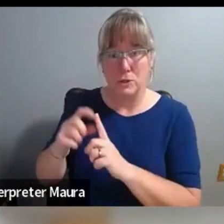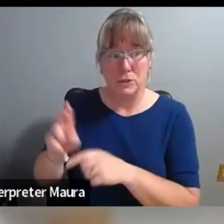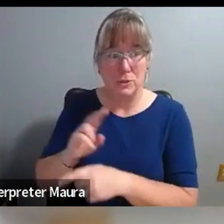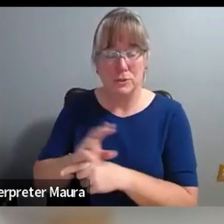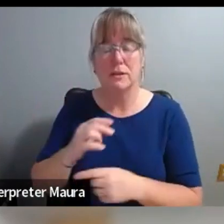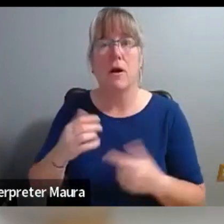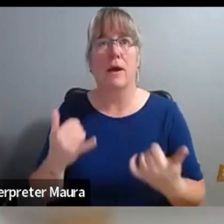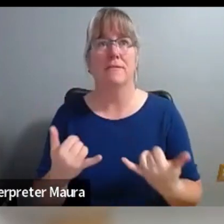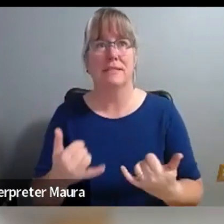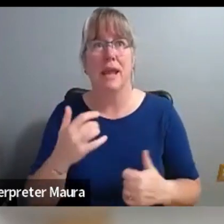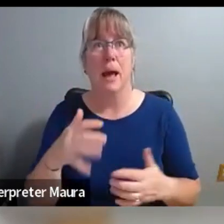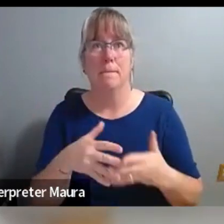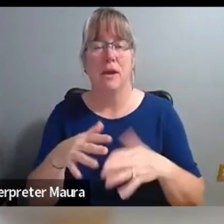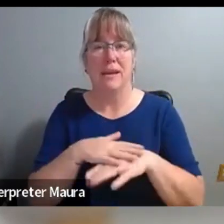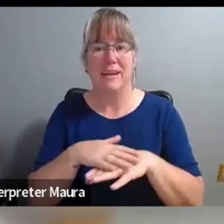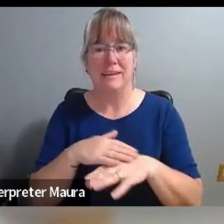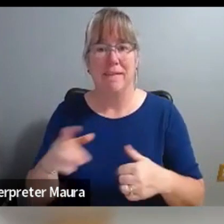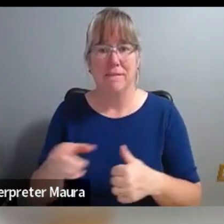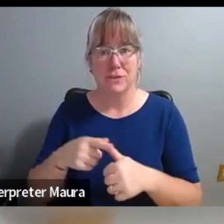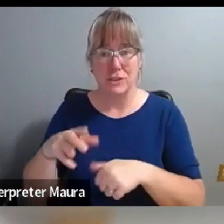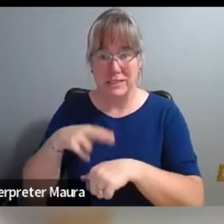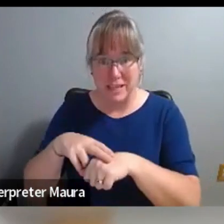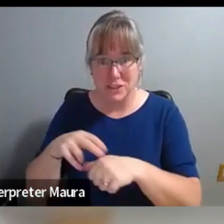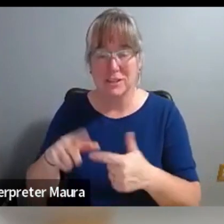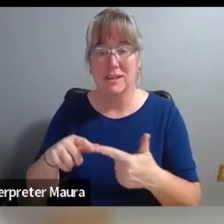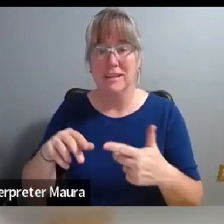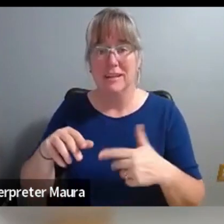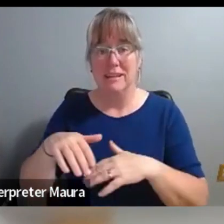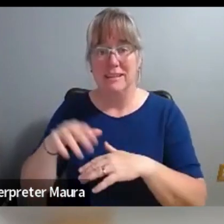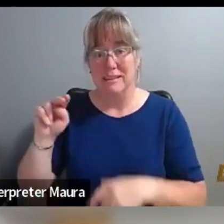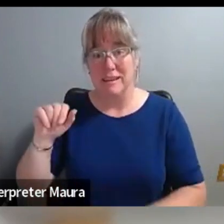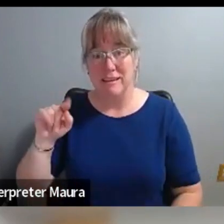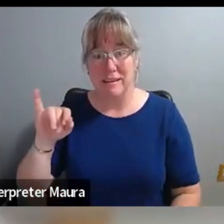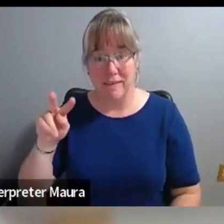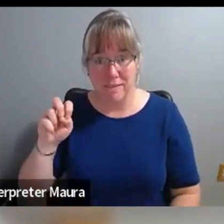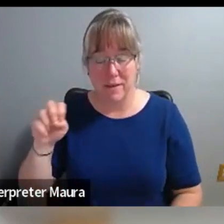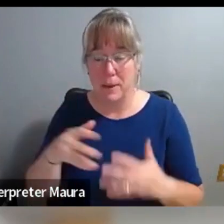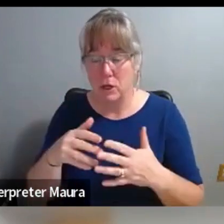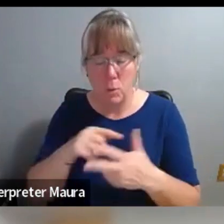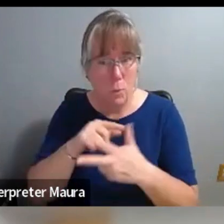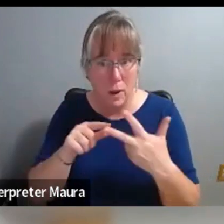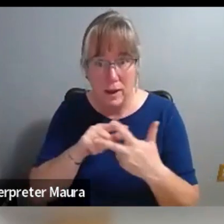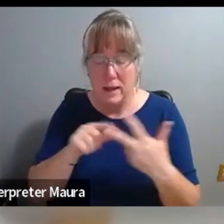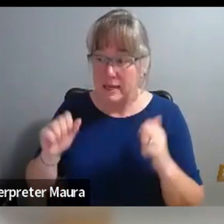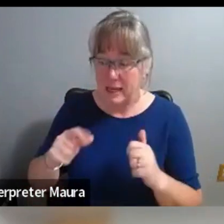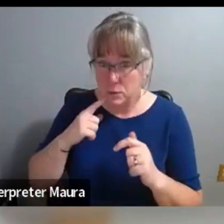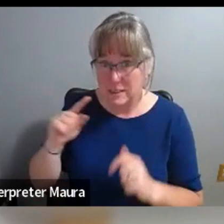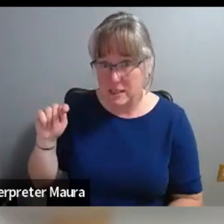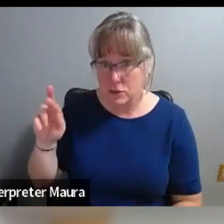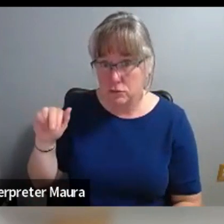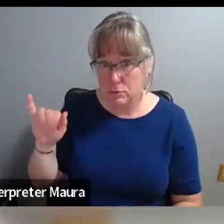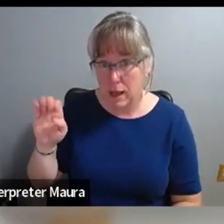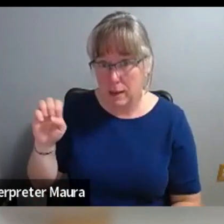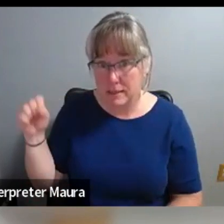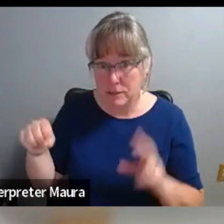American Indian. I think I said First Nation. I think I said Native American. I didn't know if it was okay to use the word tribe or not. And just